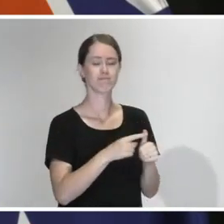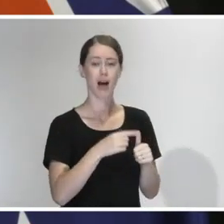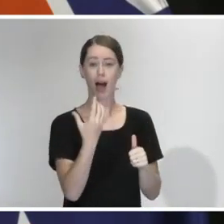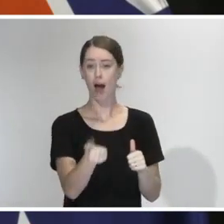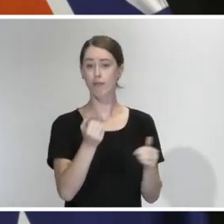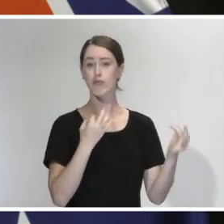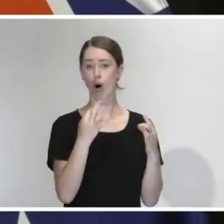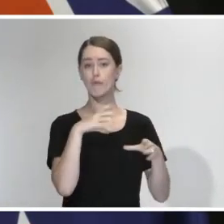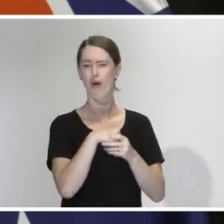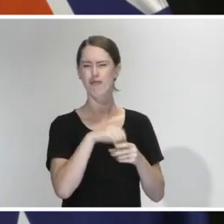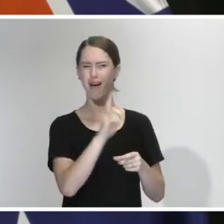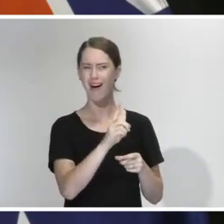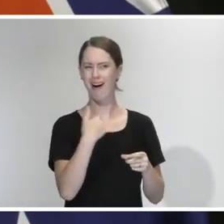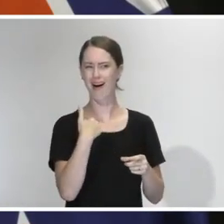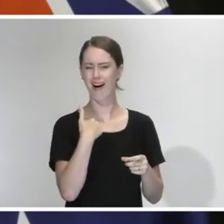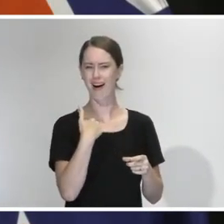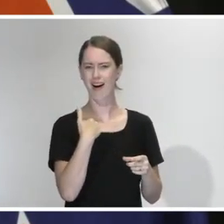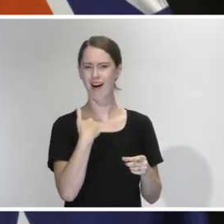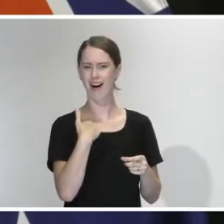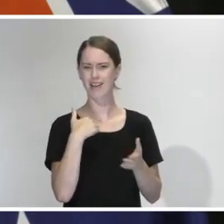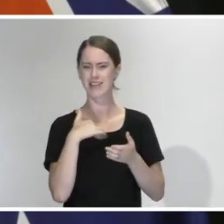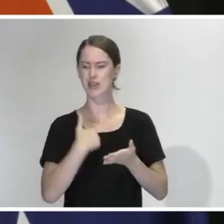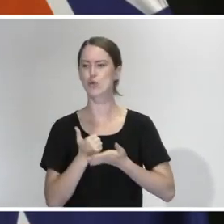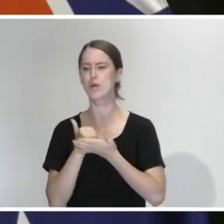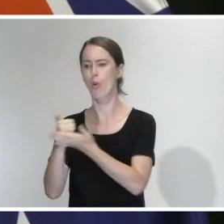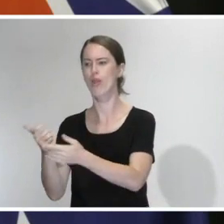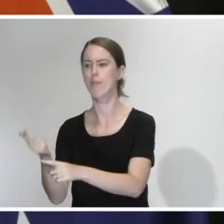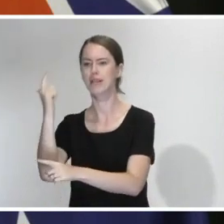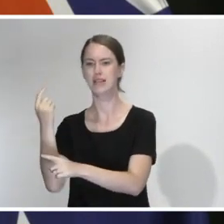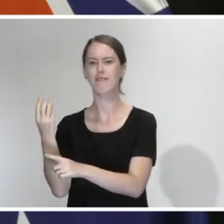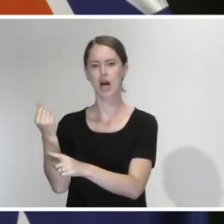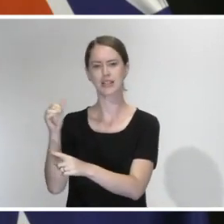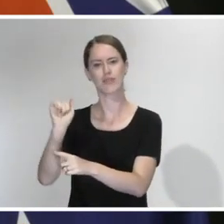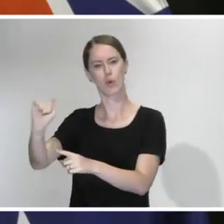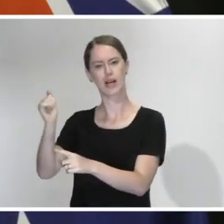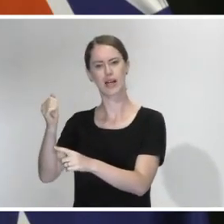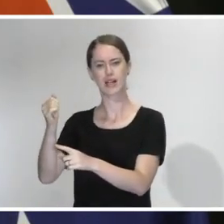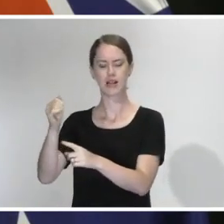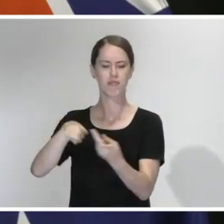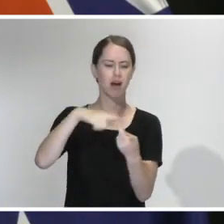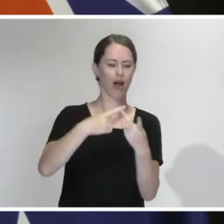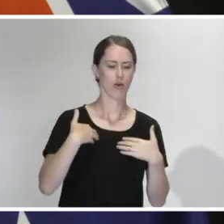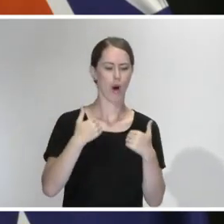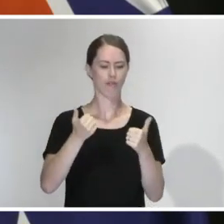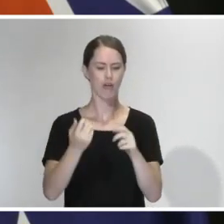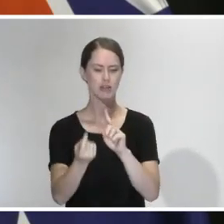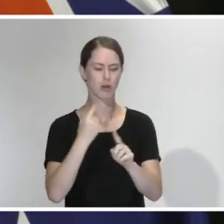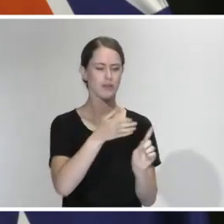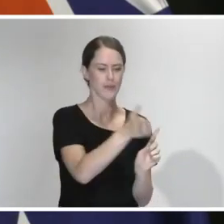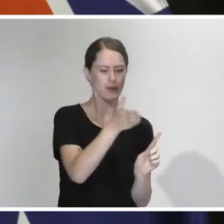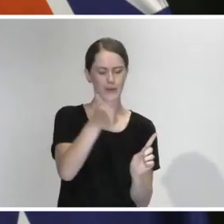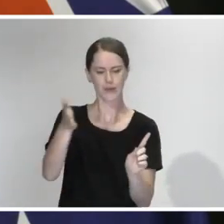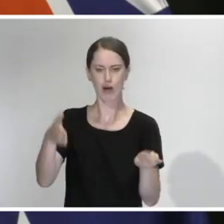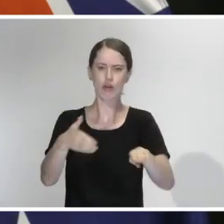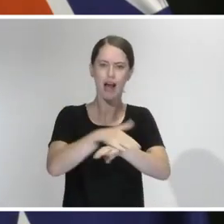but I also have a role to play in supporting the Minister of Finance and the economic response, the welfare and wellbeing response, even some of the